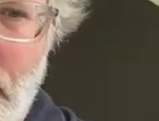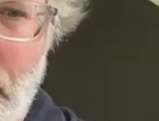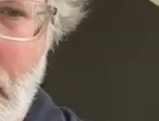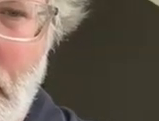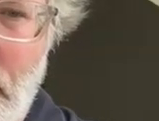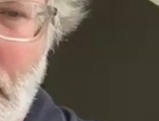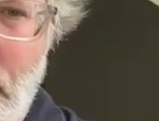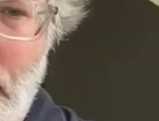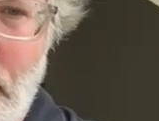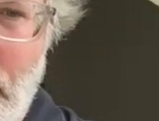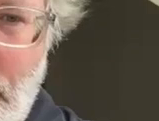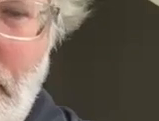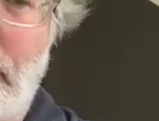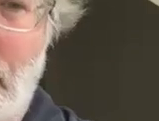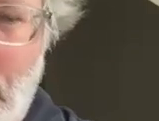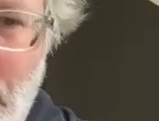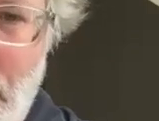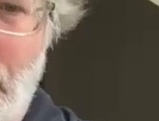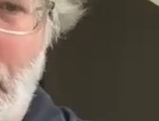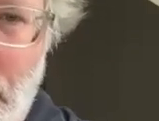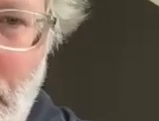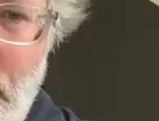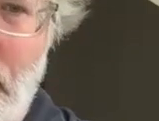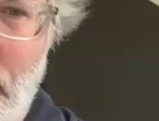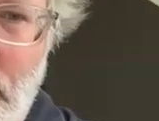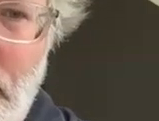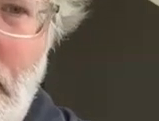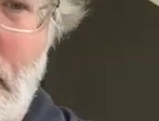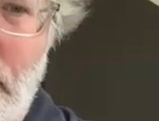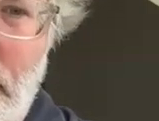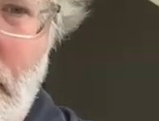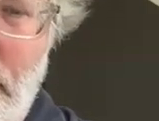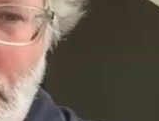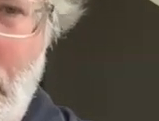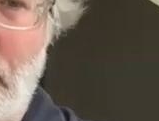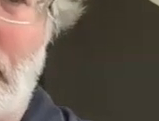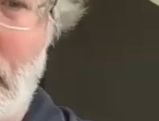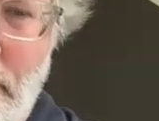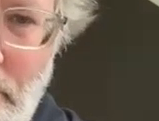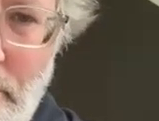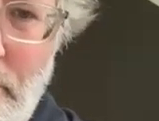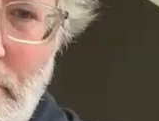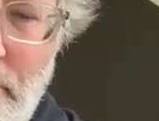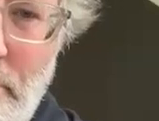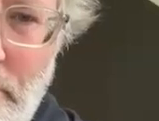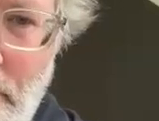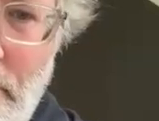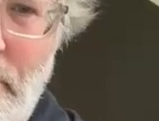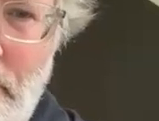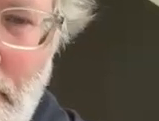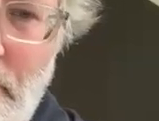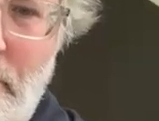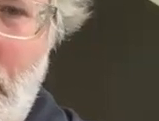litigation that's now starting to come forward that's really amping up it is breaking down and what we are doing is working